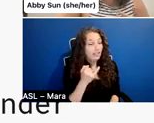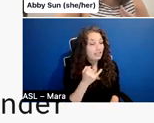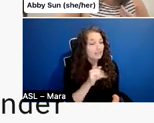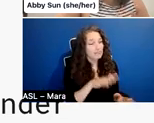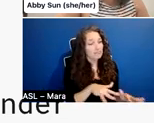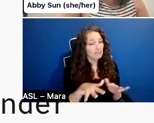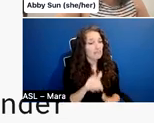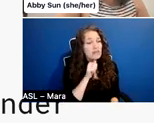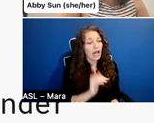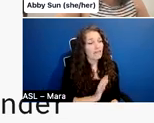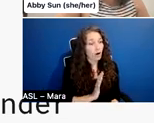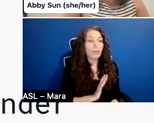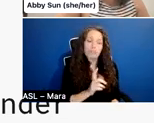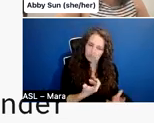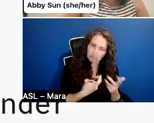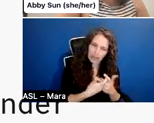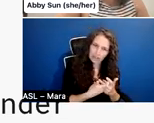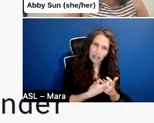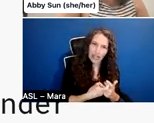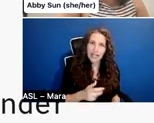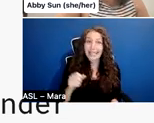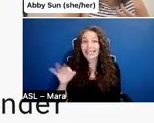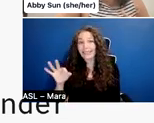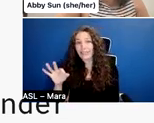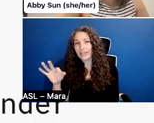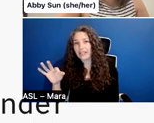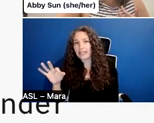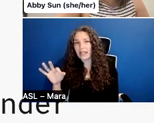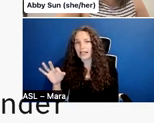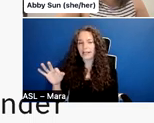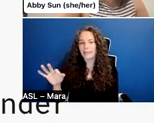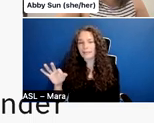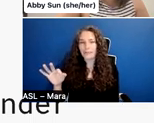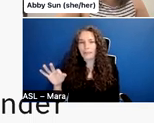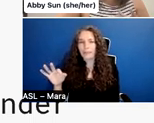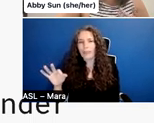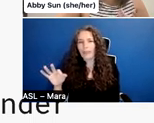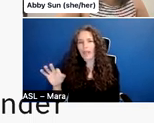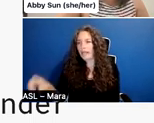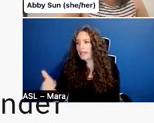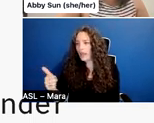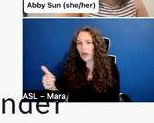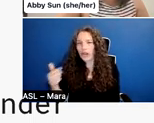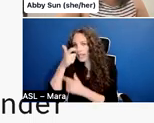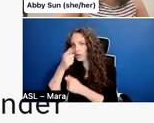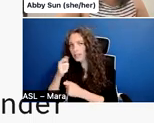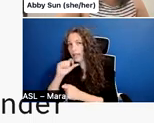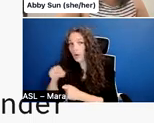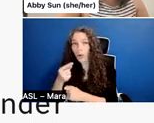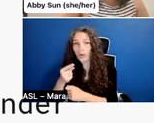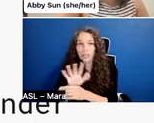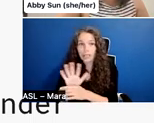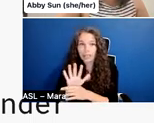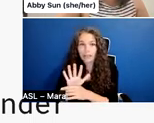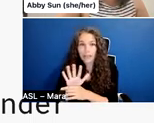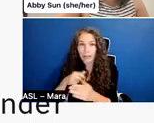place where you have a shared point of interaction, that's not just the film project, I would highly encourage you to think